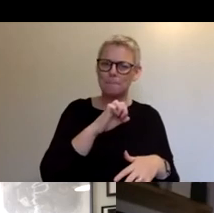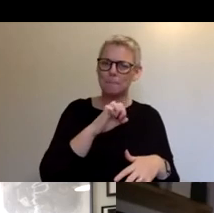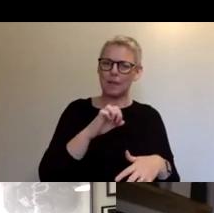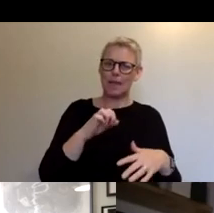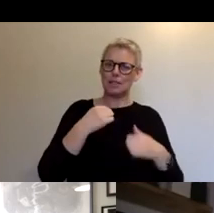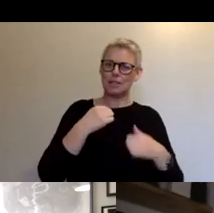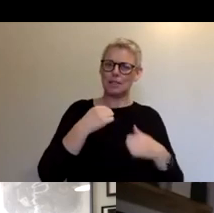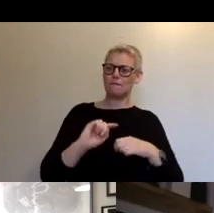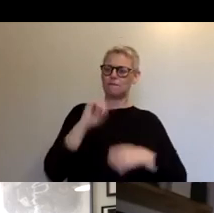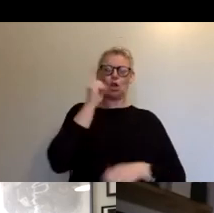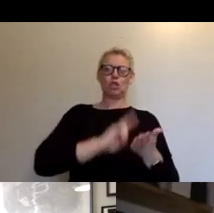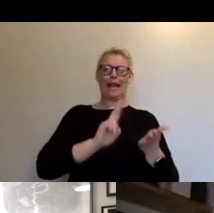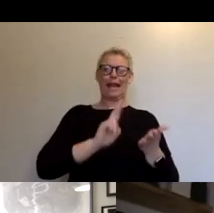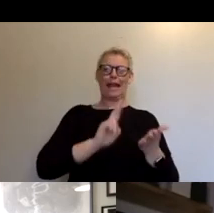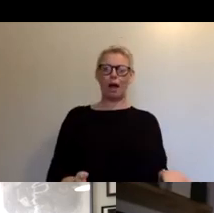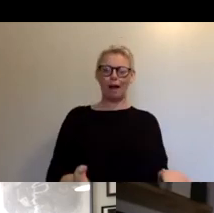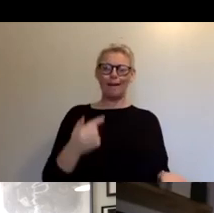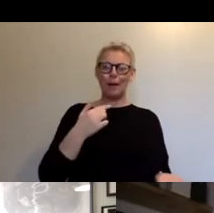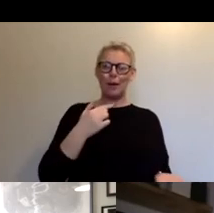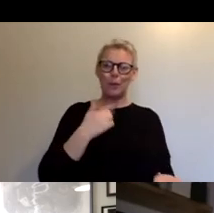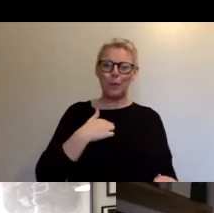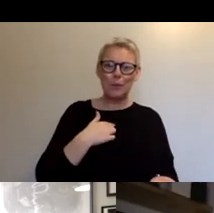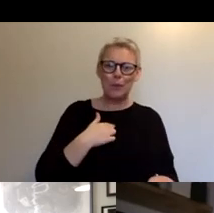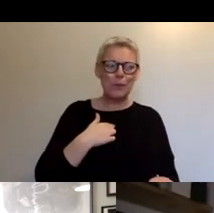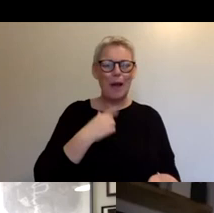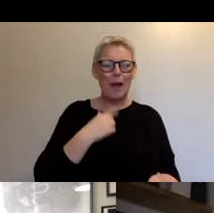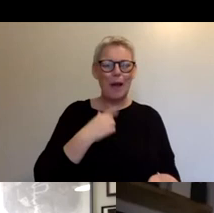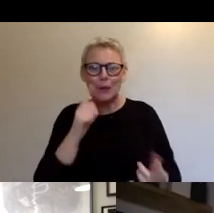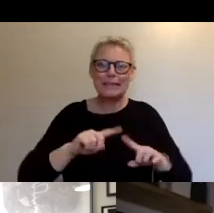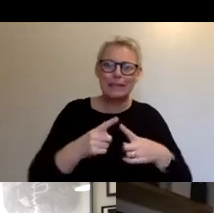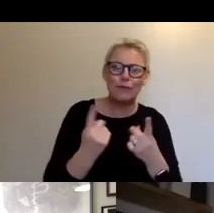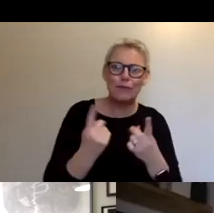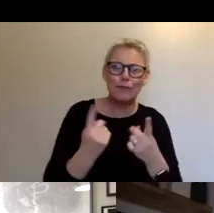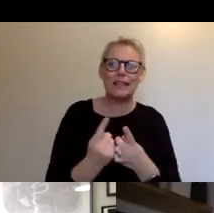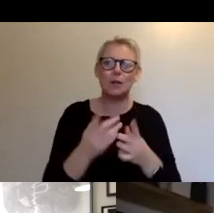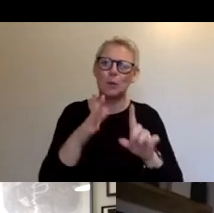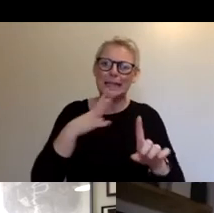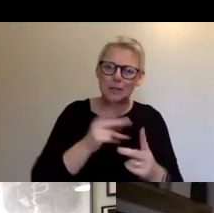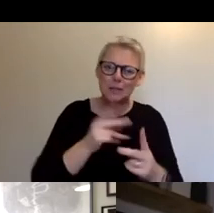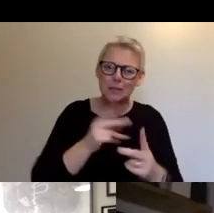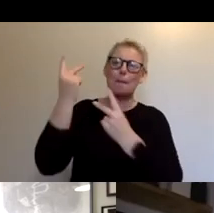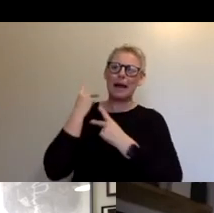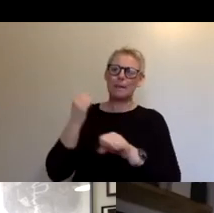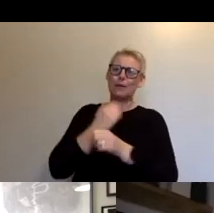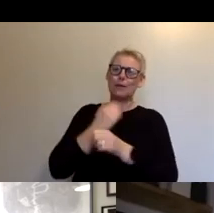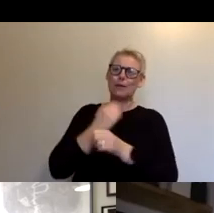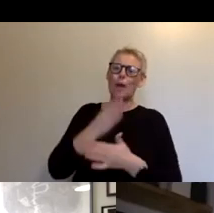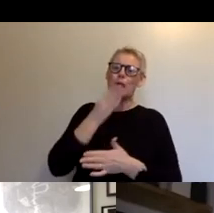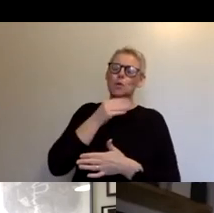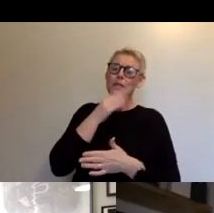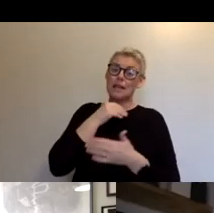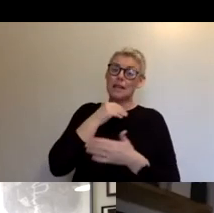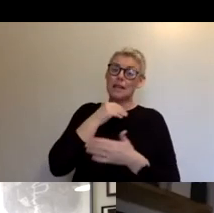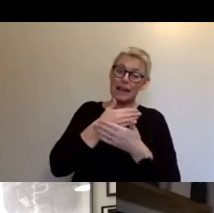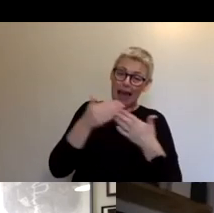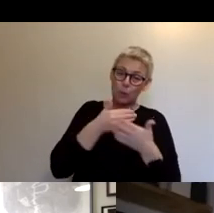are experimenting with form and that we should keep explaining and grounding people within these experiences. And so we've got a lovely